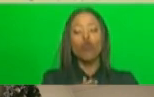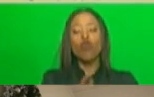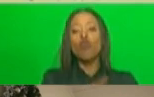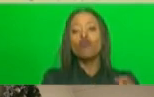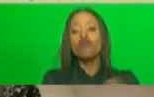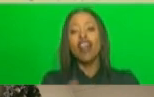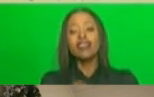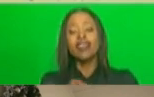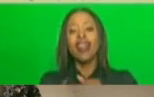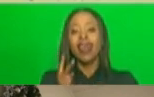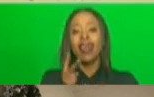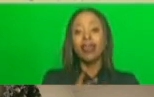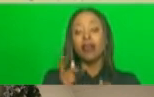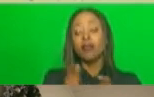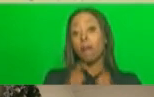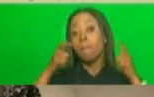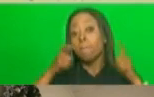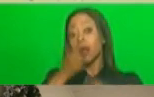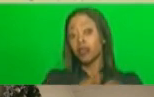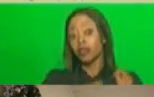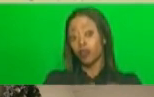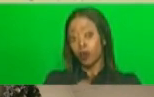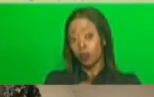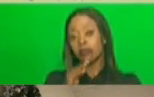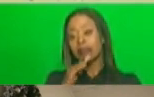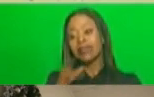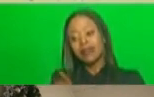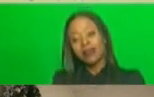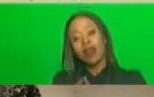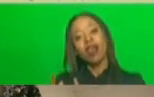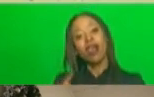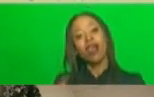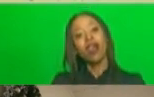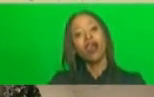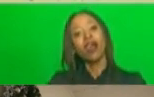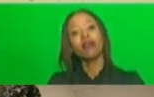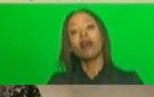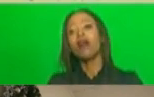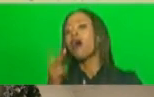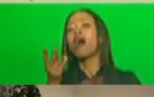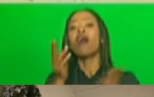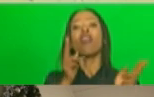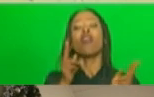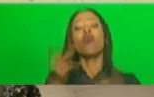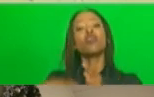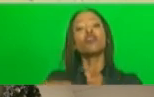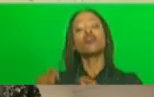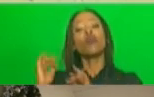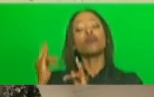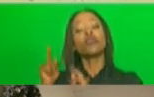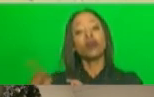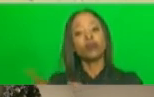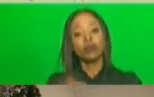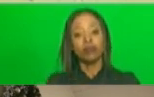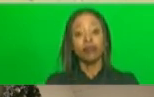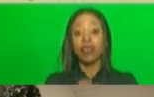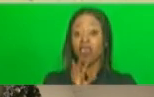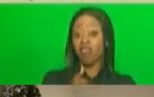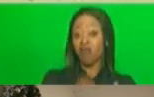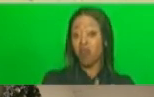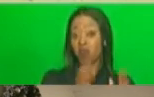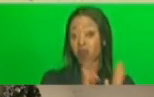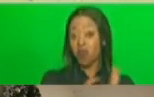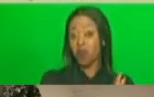retailers. This will include spaza shops as well as general dealers. Non-compliant